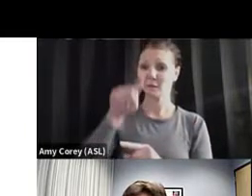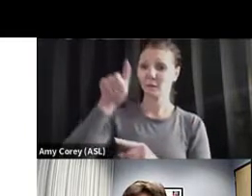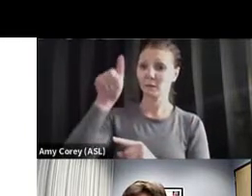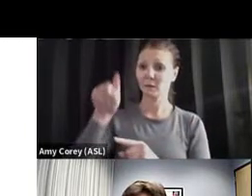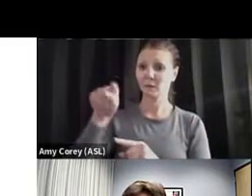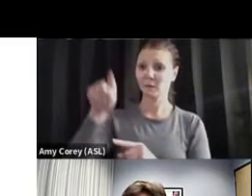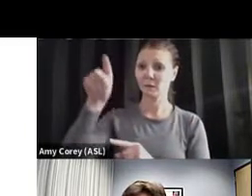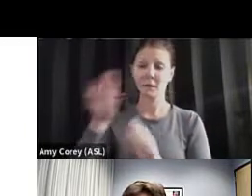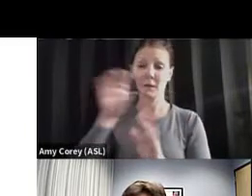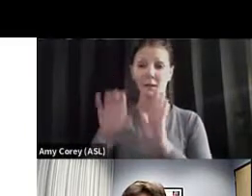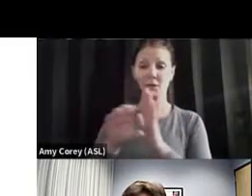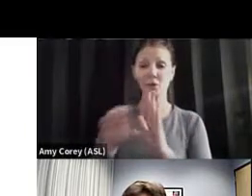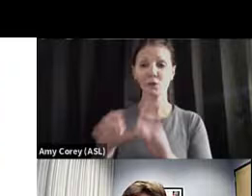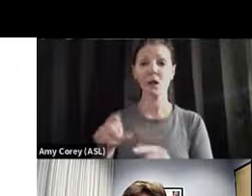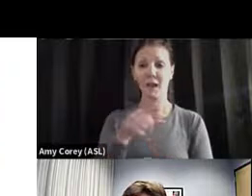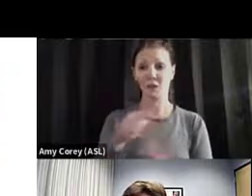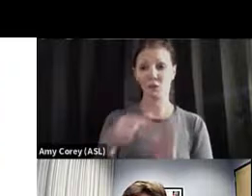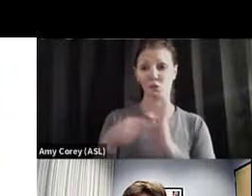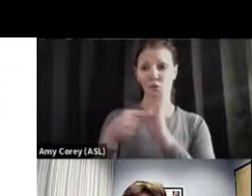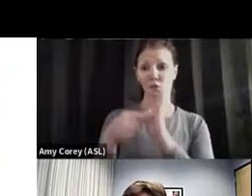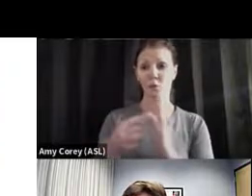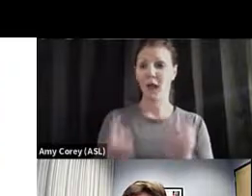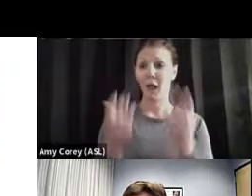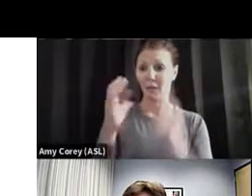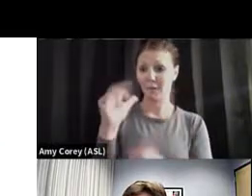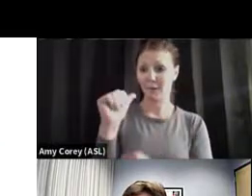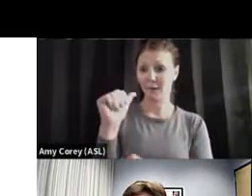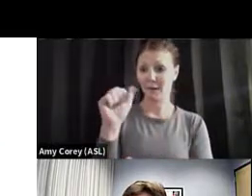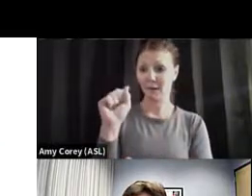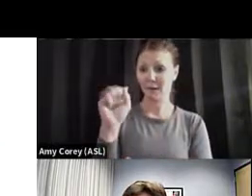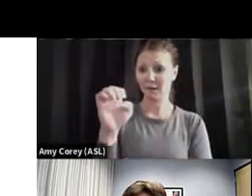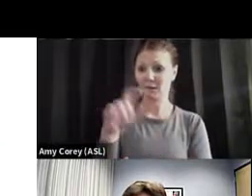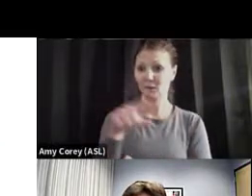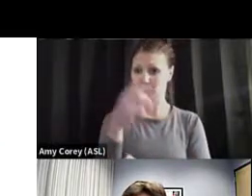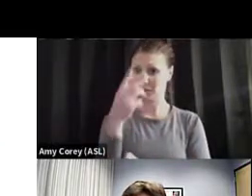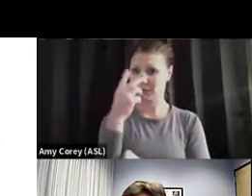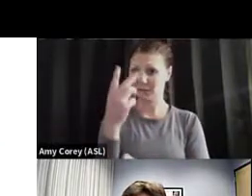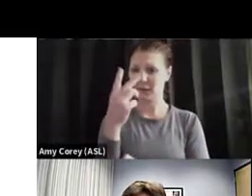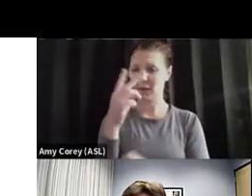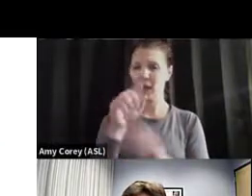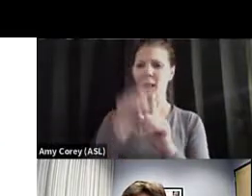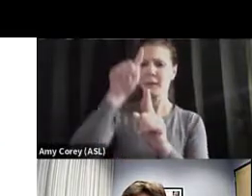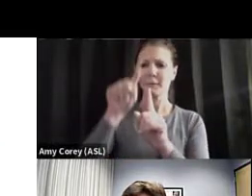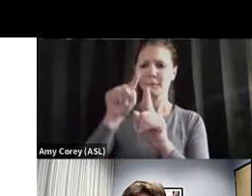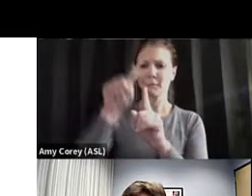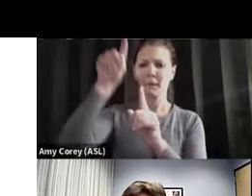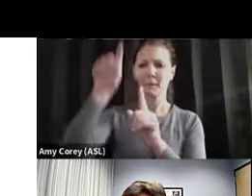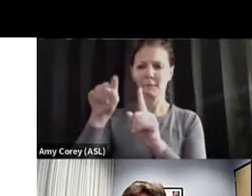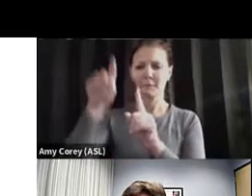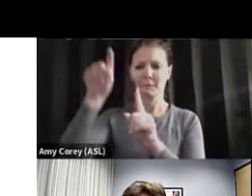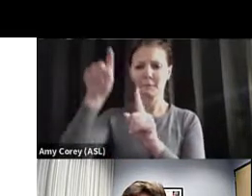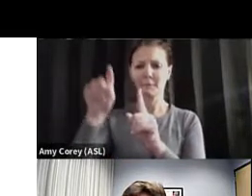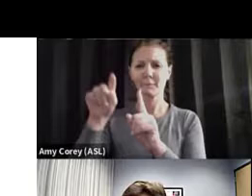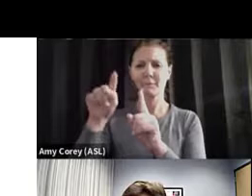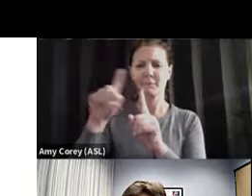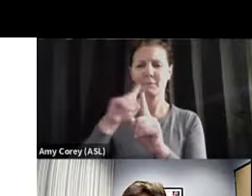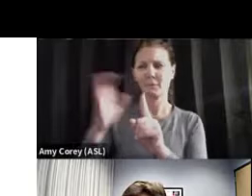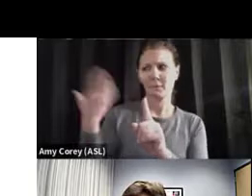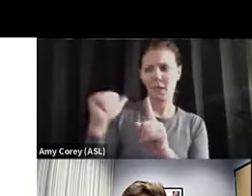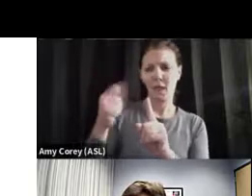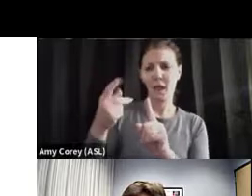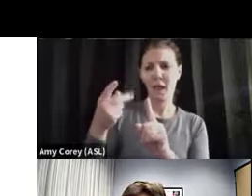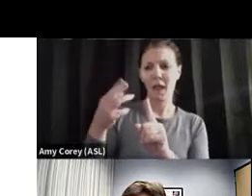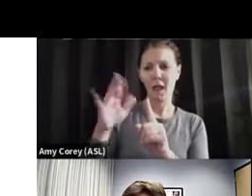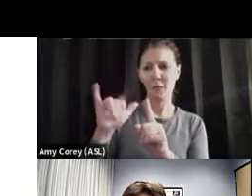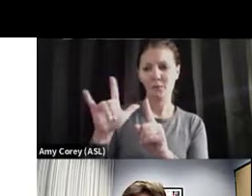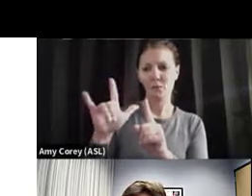That shows you the number of cases. And you can see here the bumps. We had back in April, of course, it was the